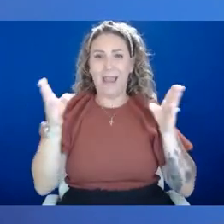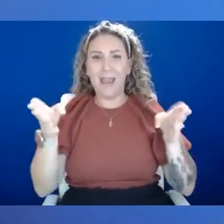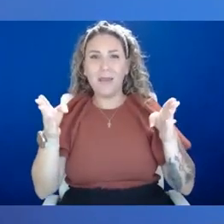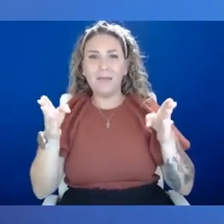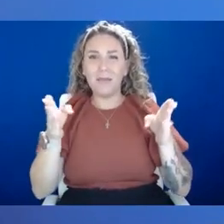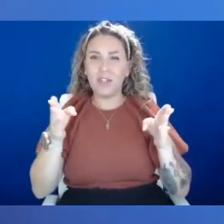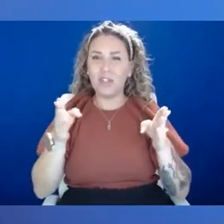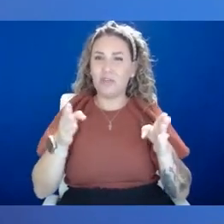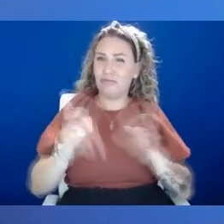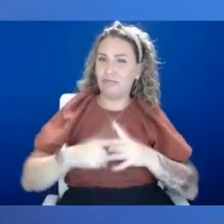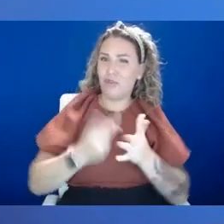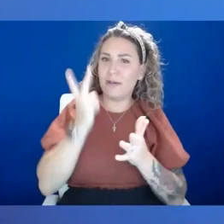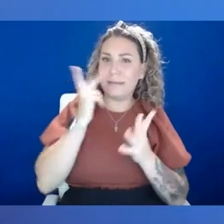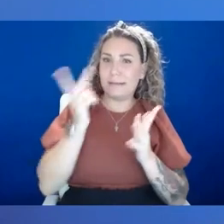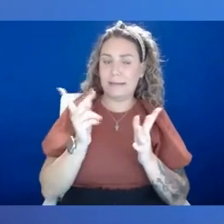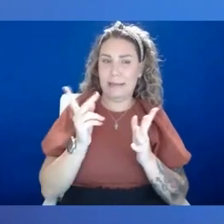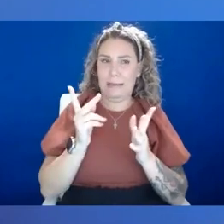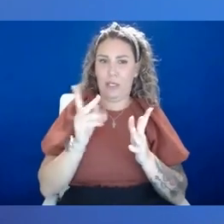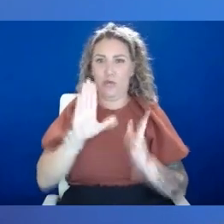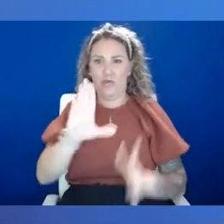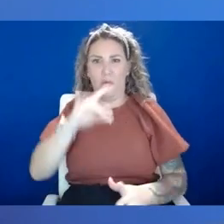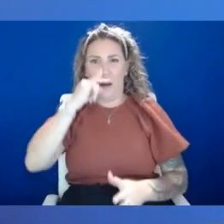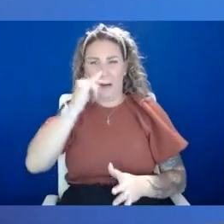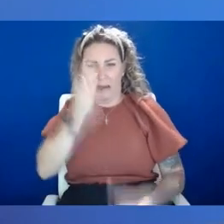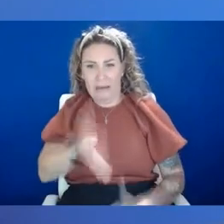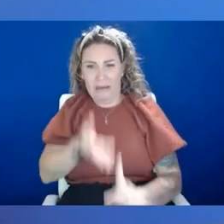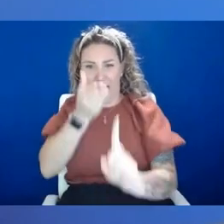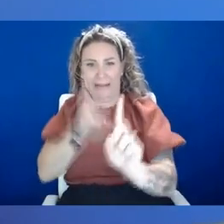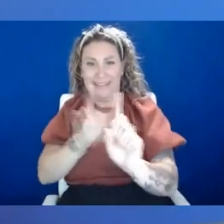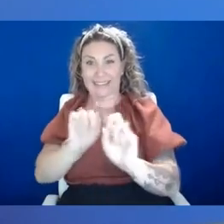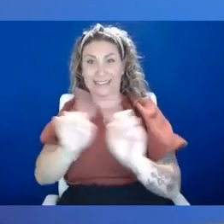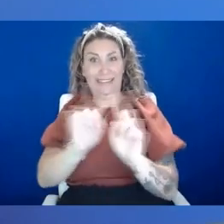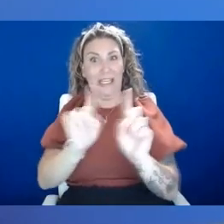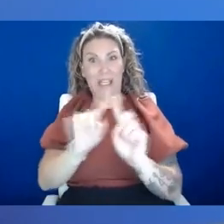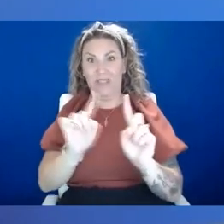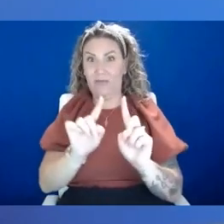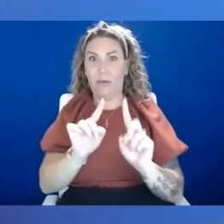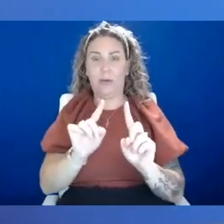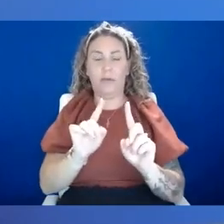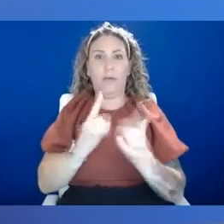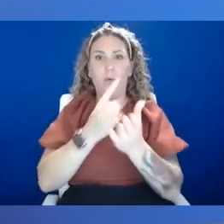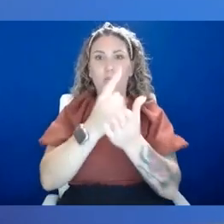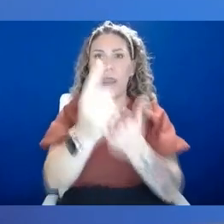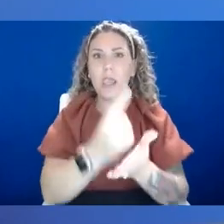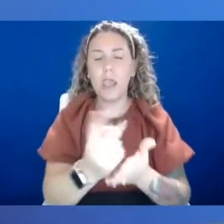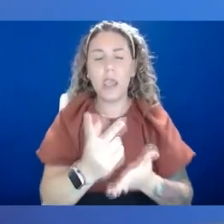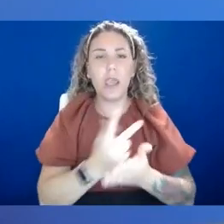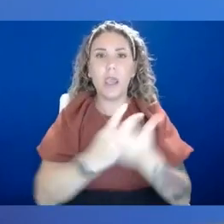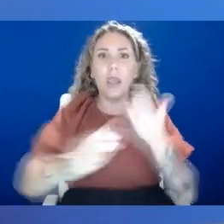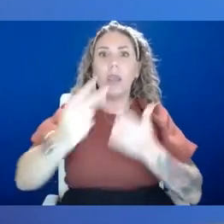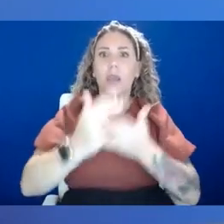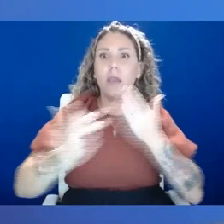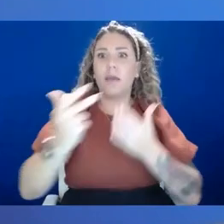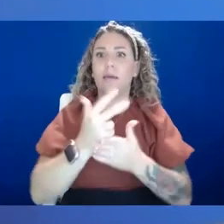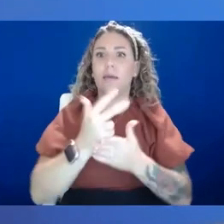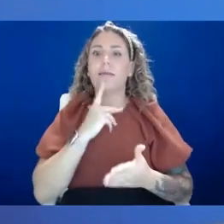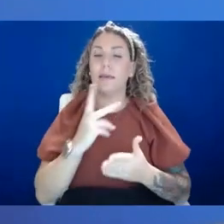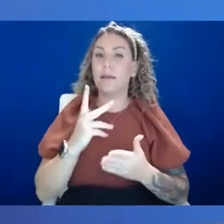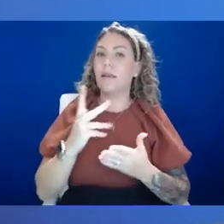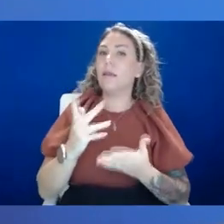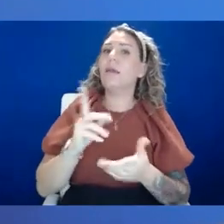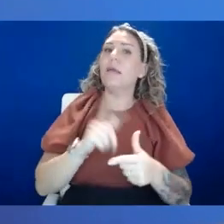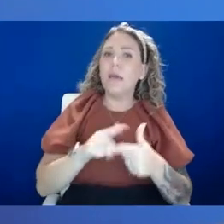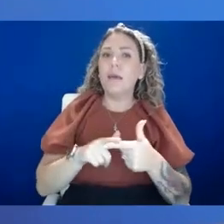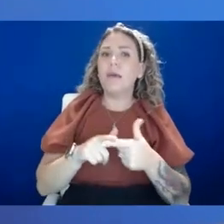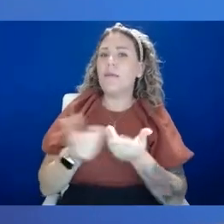different kid for weeks and that sort of thing. And if you have questions, talk with the school counselor, the teacher, see if they're seeing similar difficulties in the